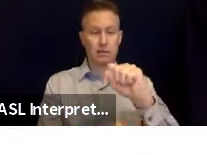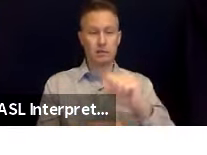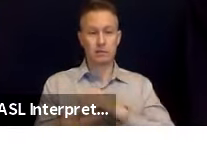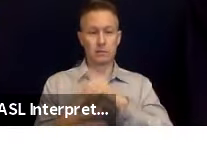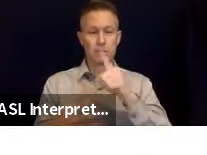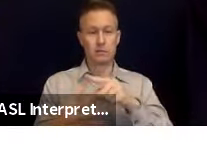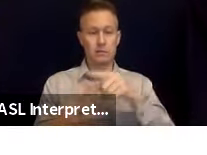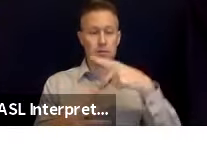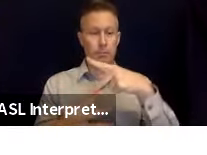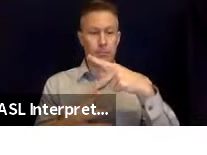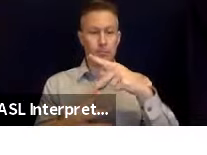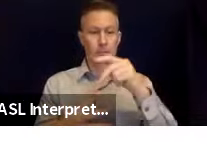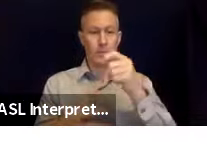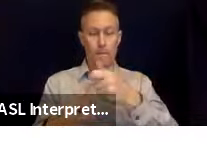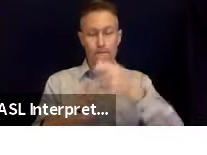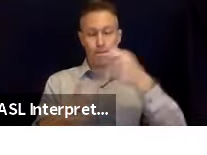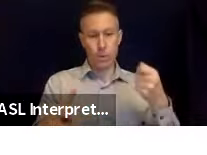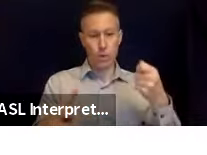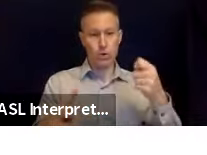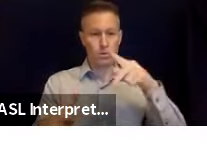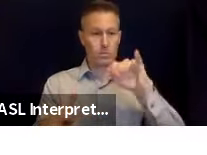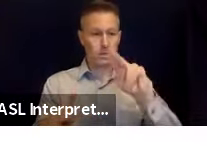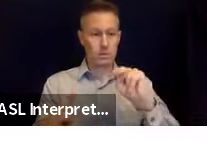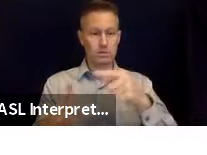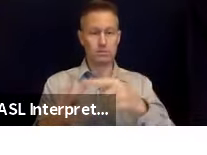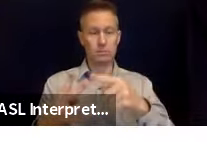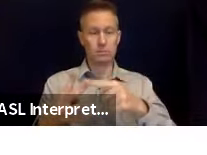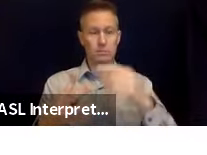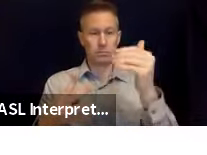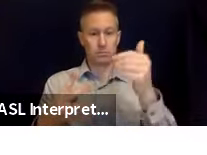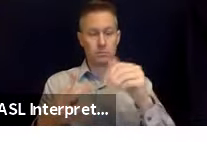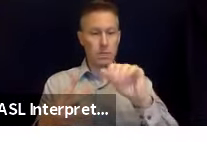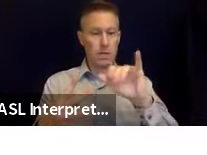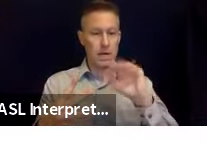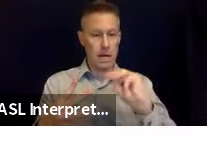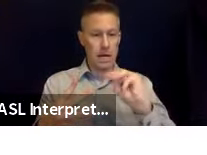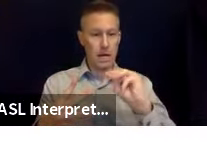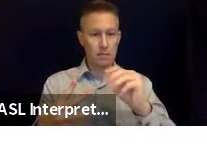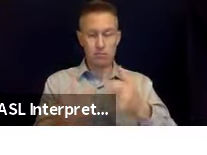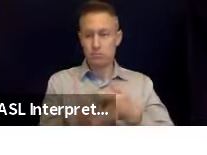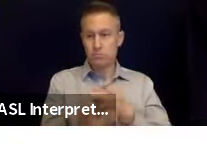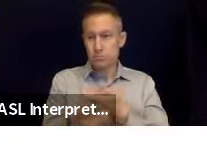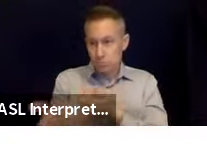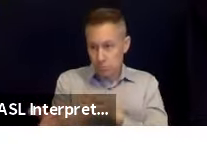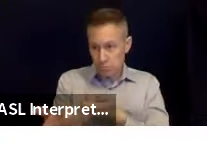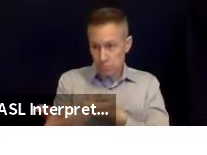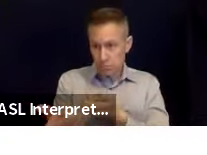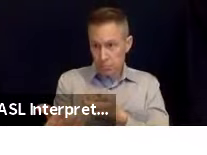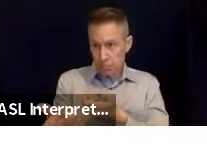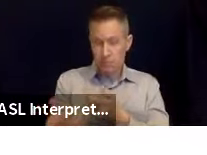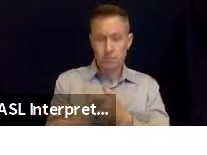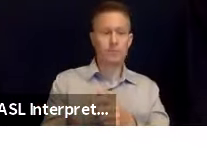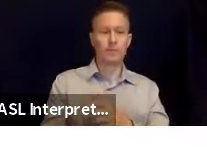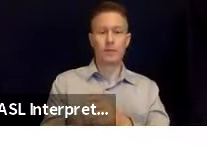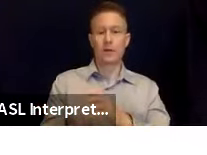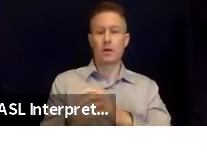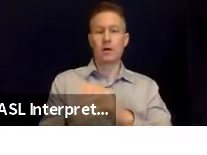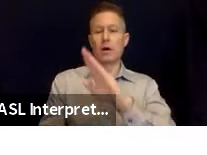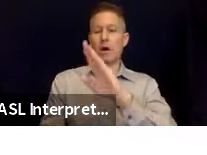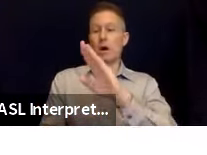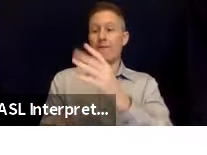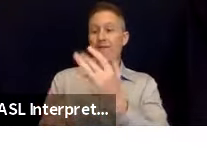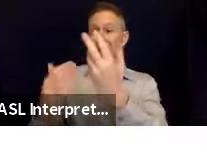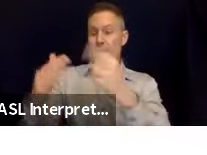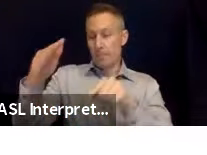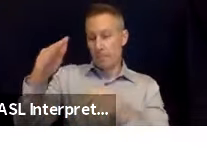extinguisher upright and pull the pin. Next, stand 8 to 10 feet from the fire and aim the nozzle at the base of the fire. Do not get too